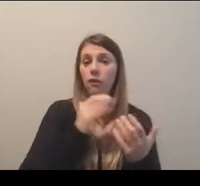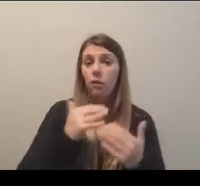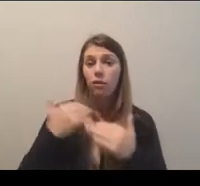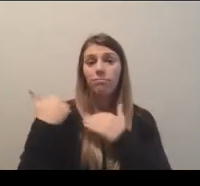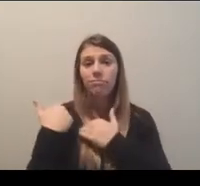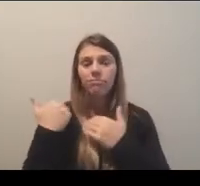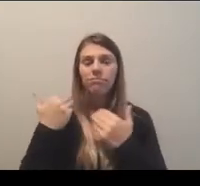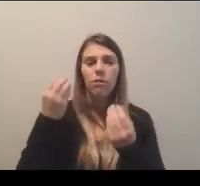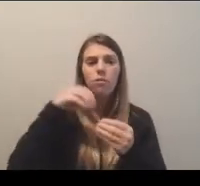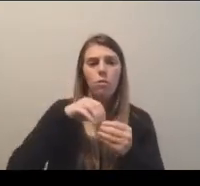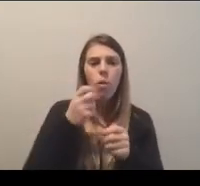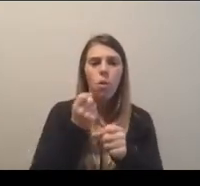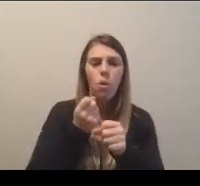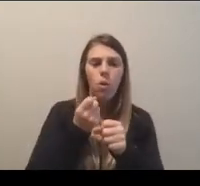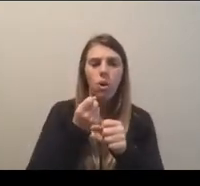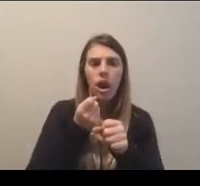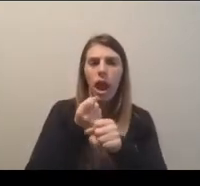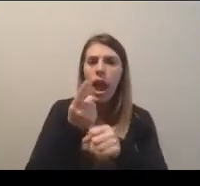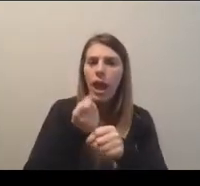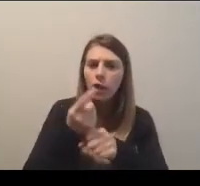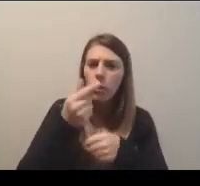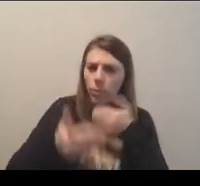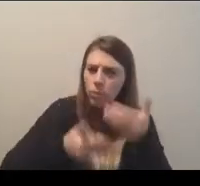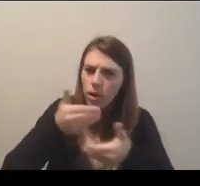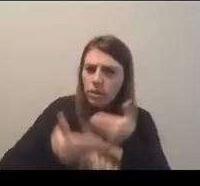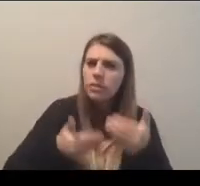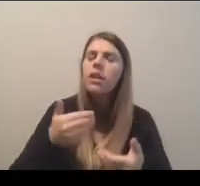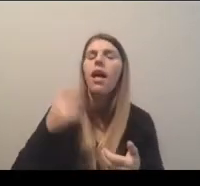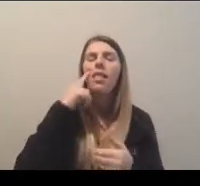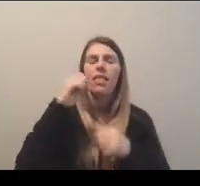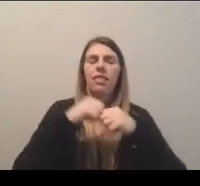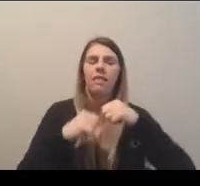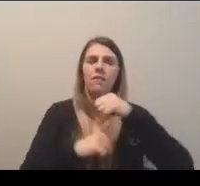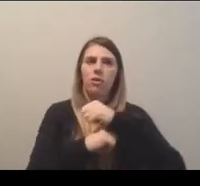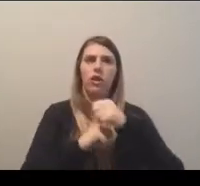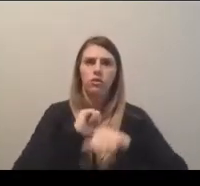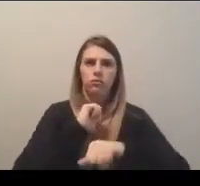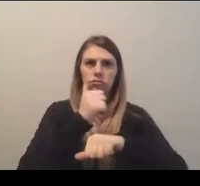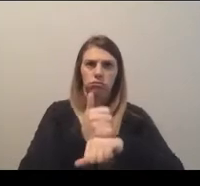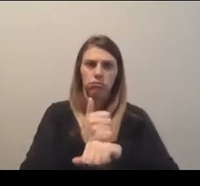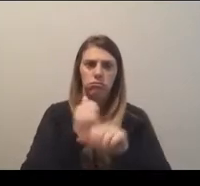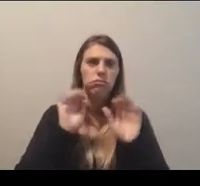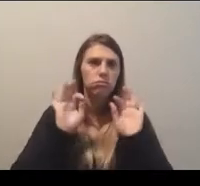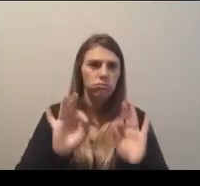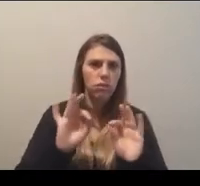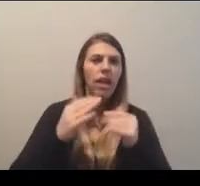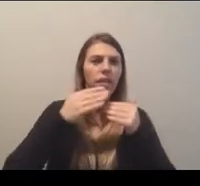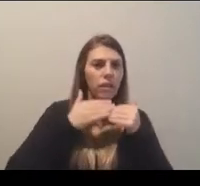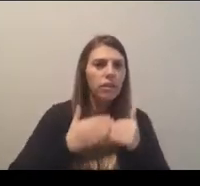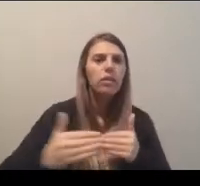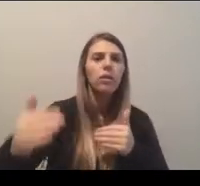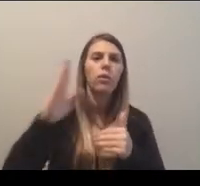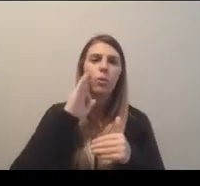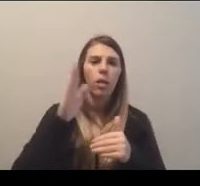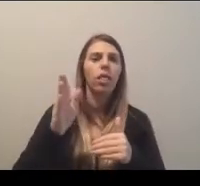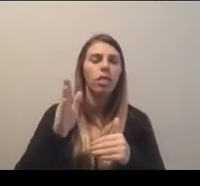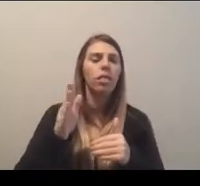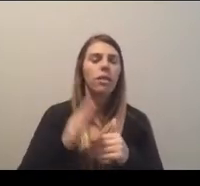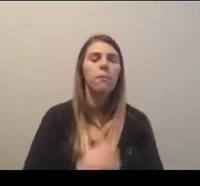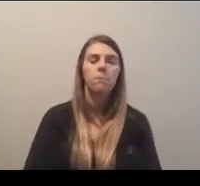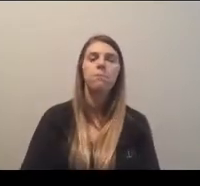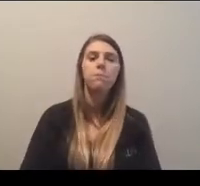we get into a more annual process, I think the foundation of that exercise will continue to bear good fruit.